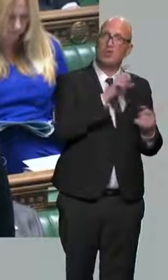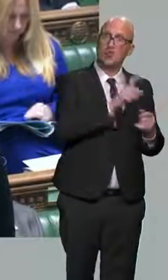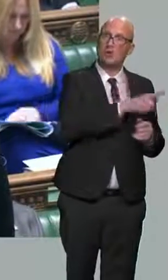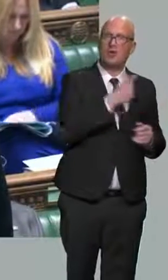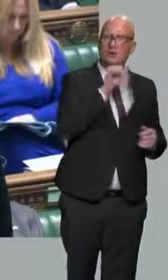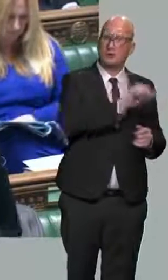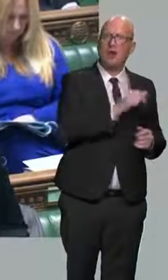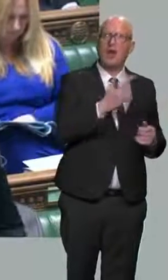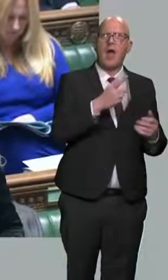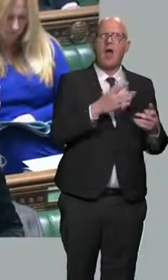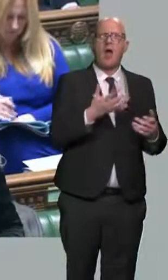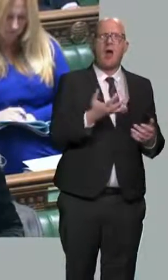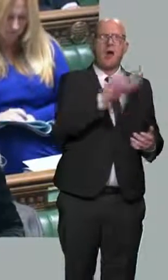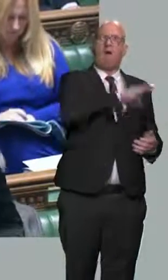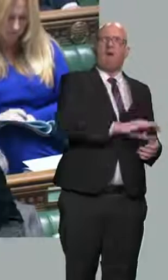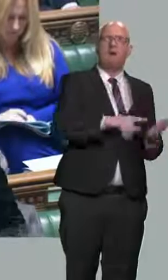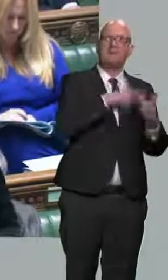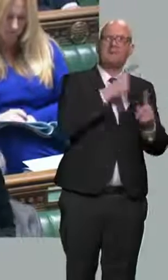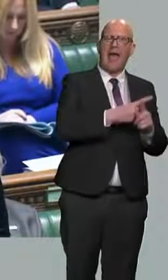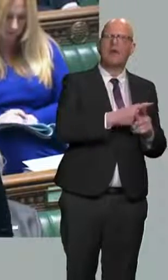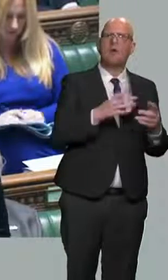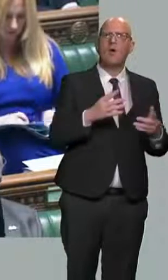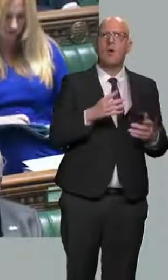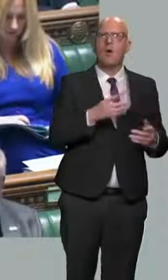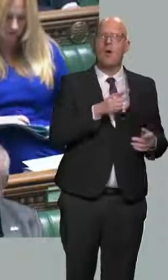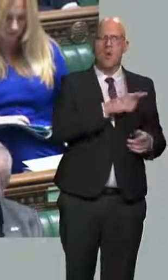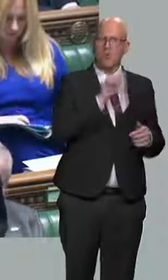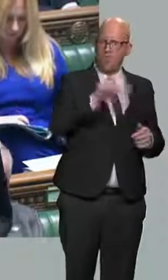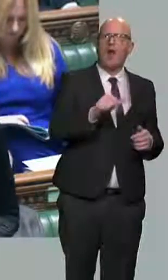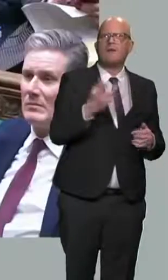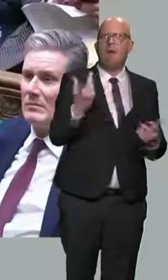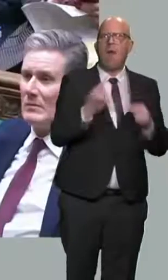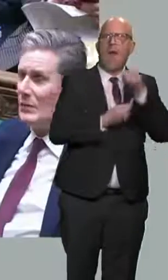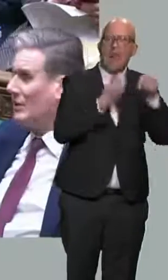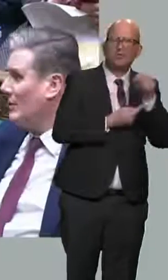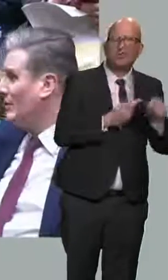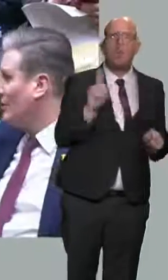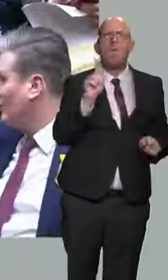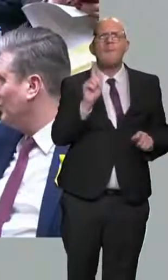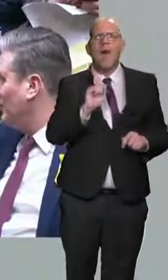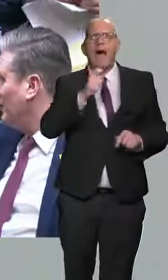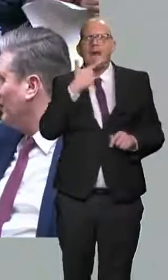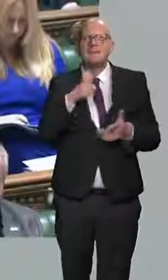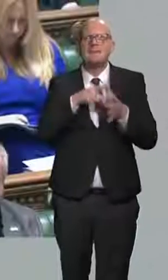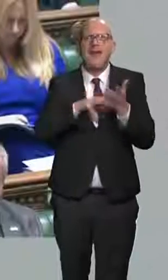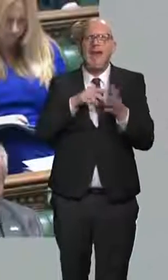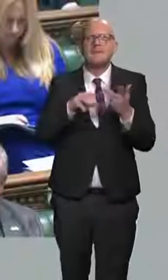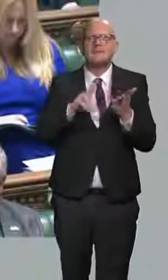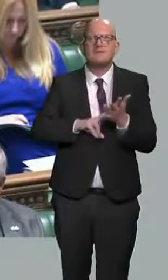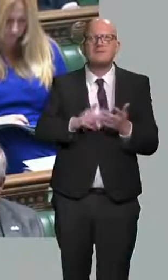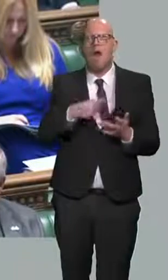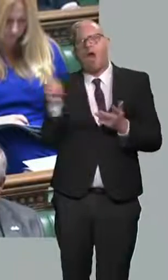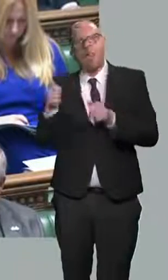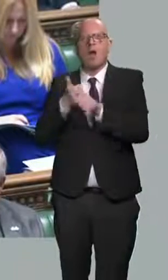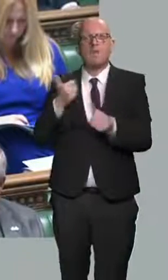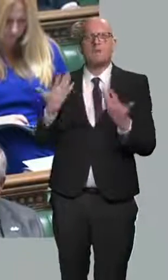Amazon, Circle and Netflix. Why should they not have to pay up for their mega profits during the pandemic? The Chancellor has had a windfall